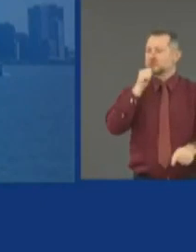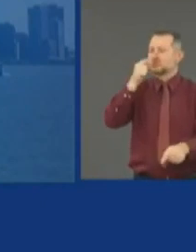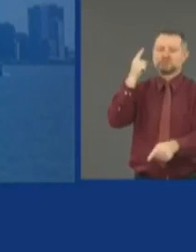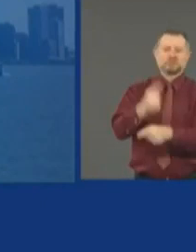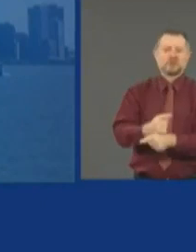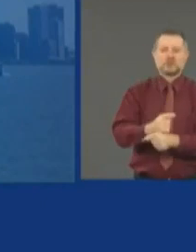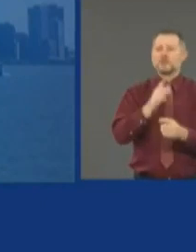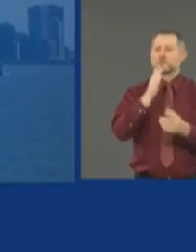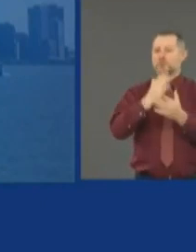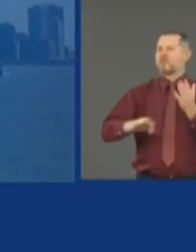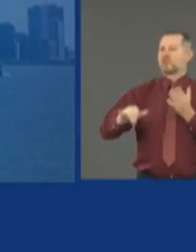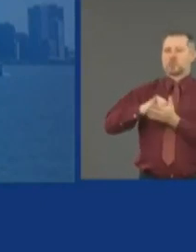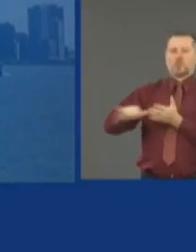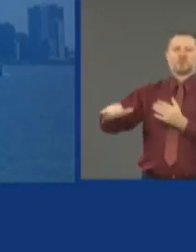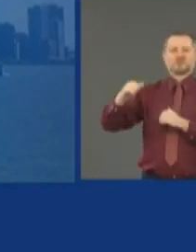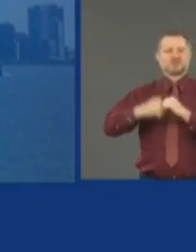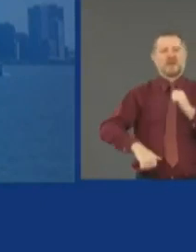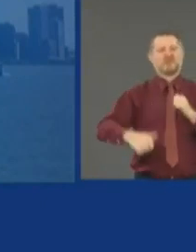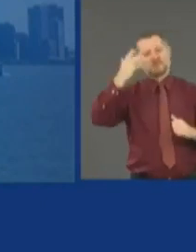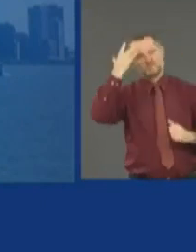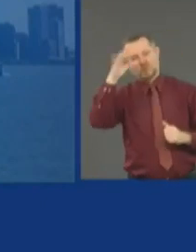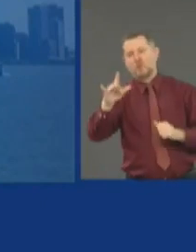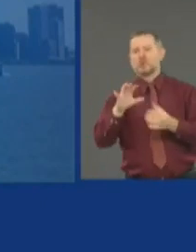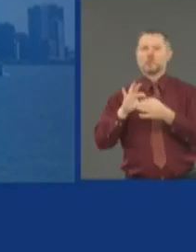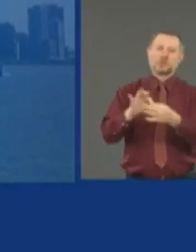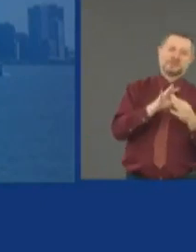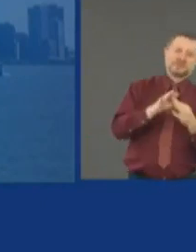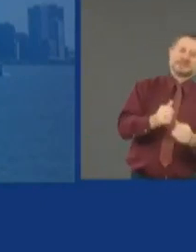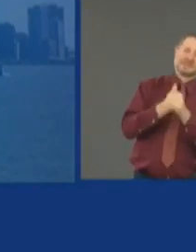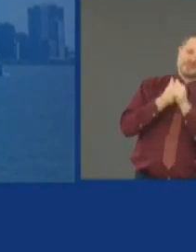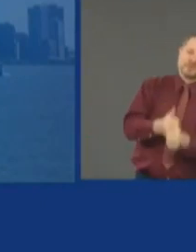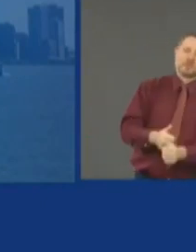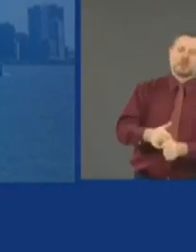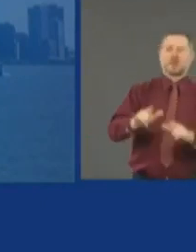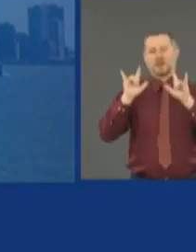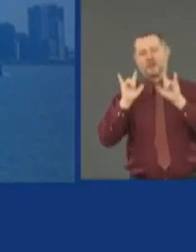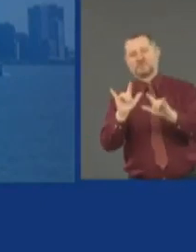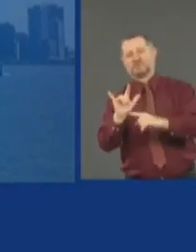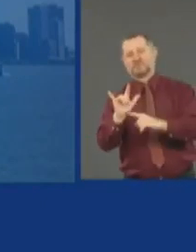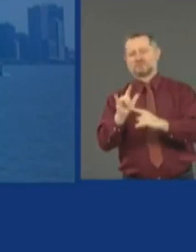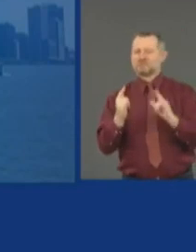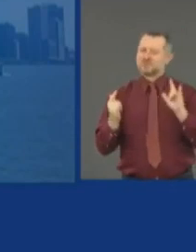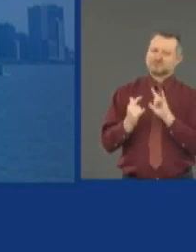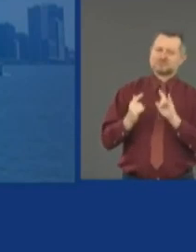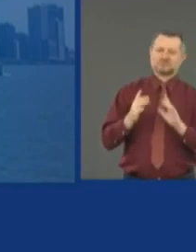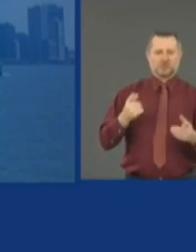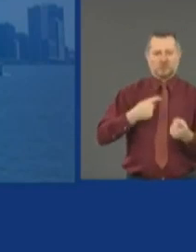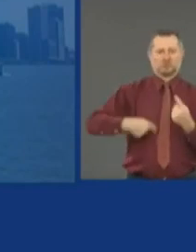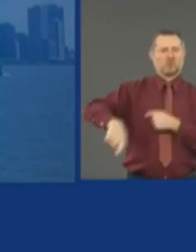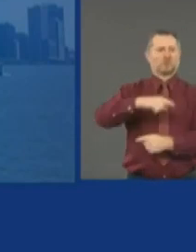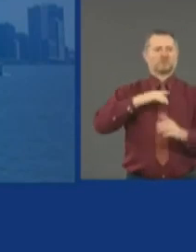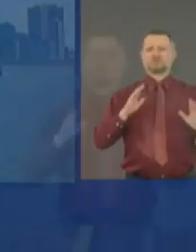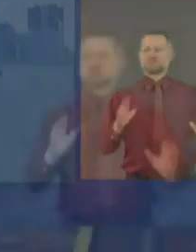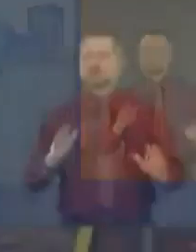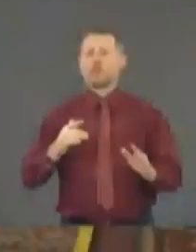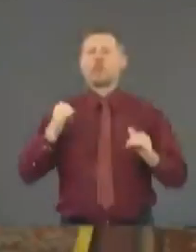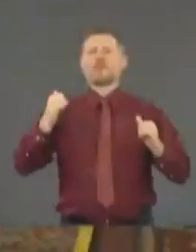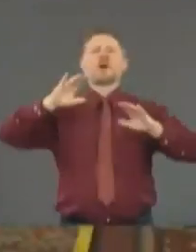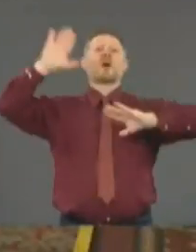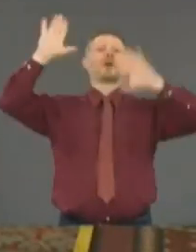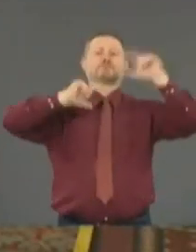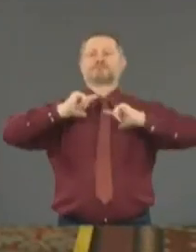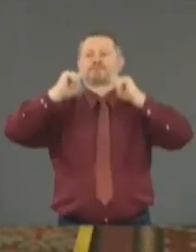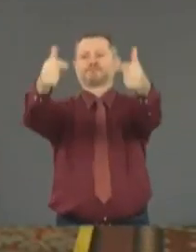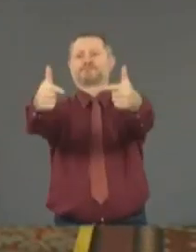united, disciplined, loving. It's about being loving, loving for one another. Governor, last night we